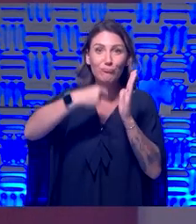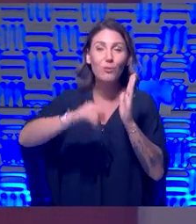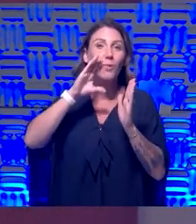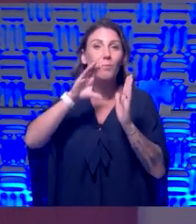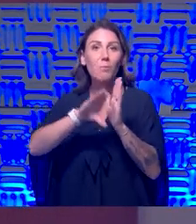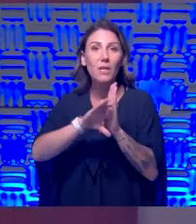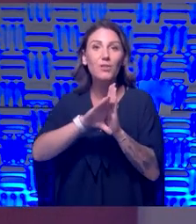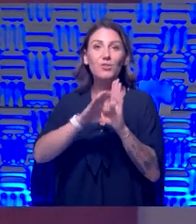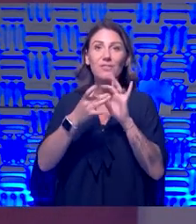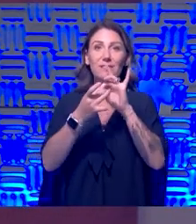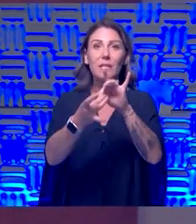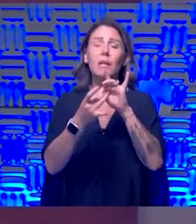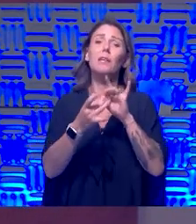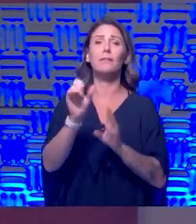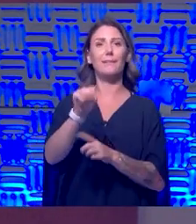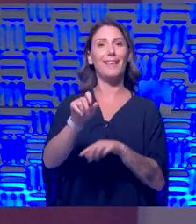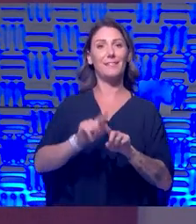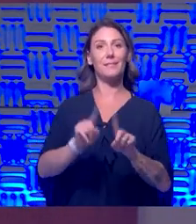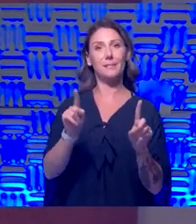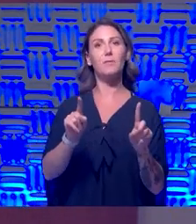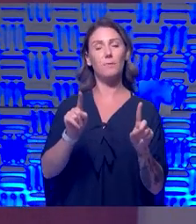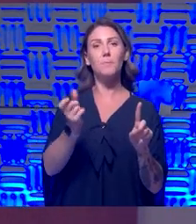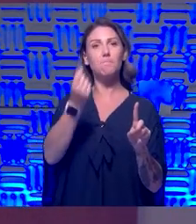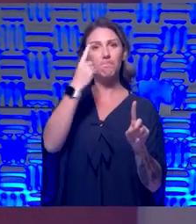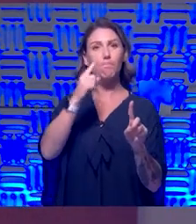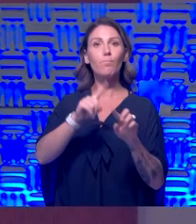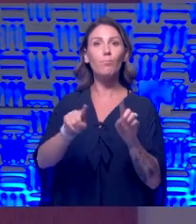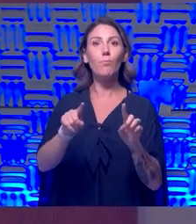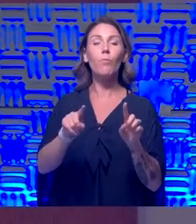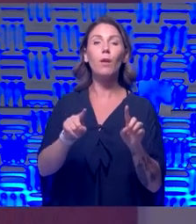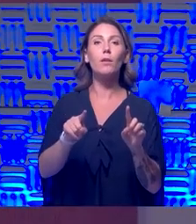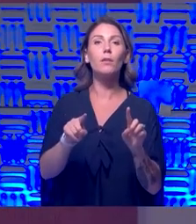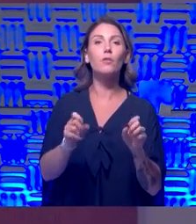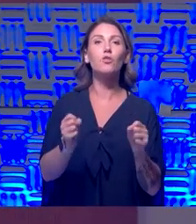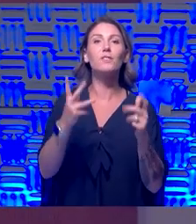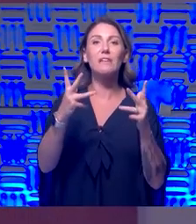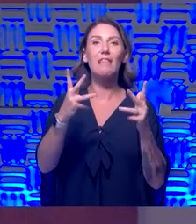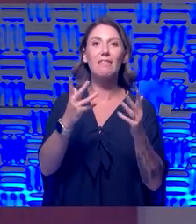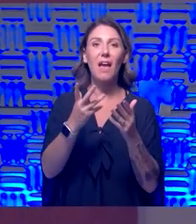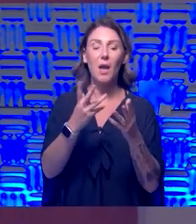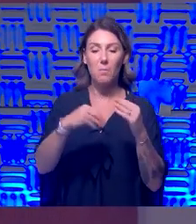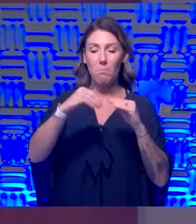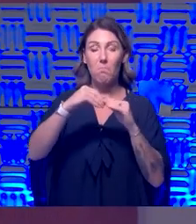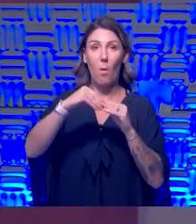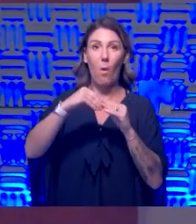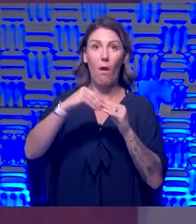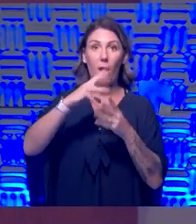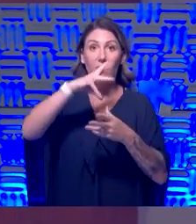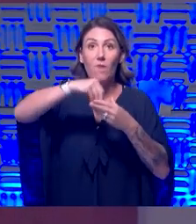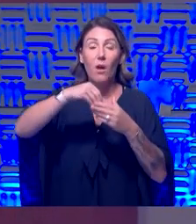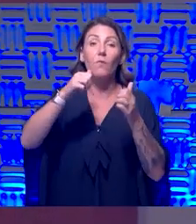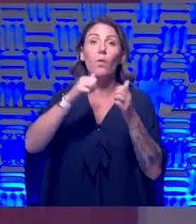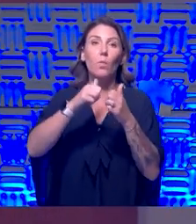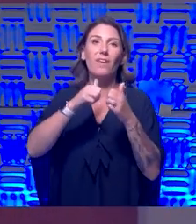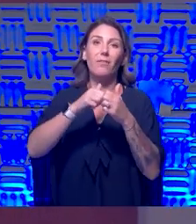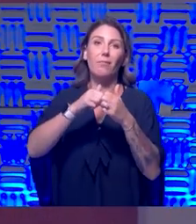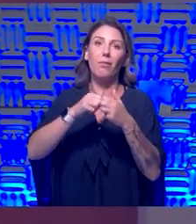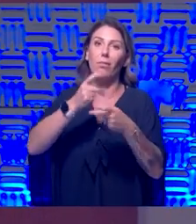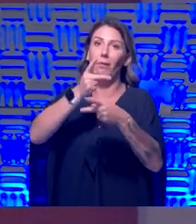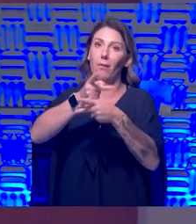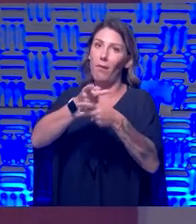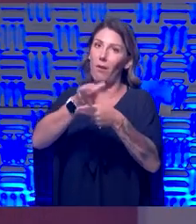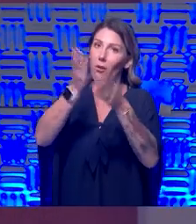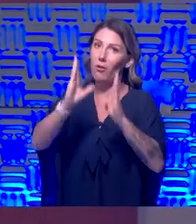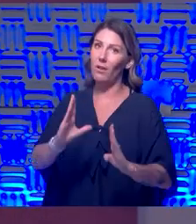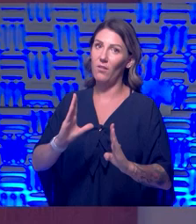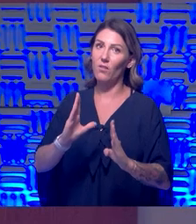connect it. Yeah. It's different. Um, and there is, you know, there's a lot stacked, a lot more stacked against caregivers. There's a lot stacked against them in the